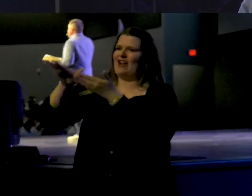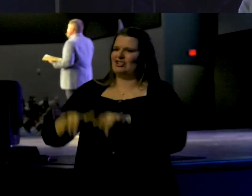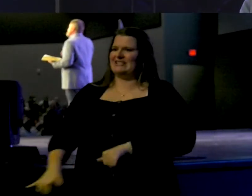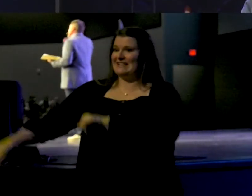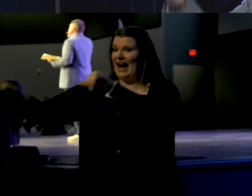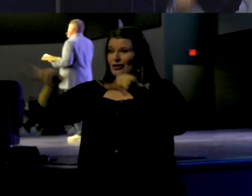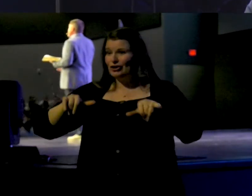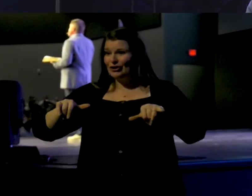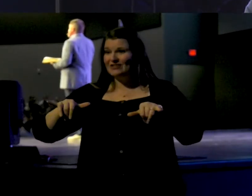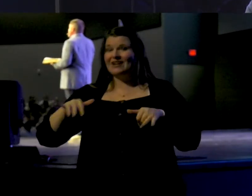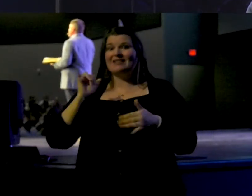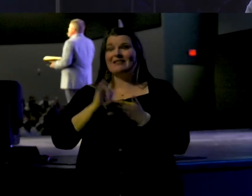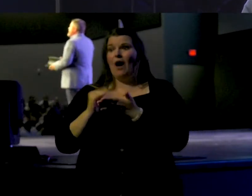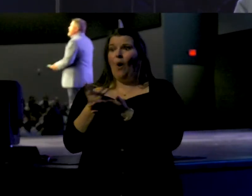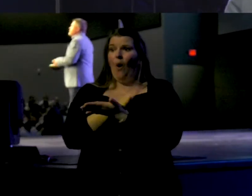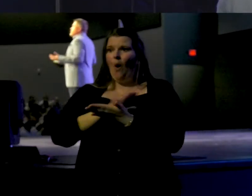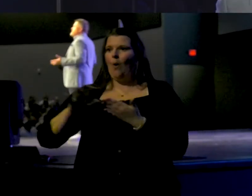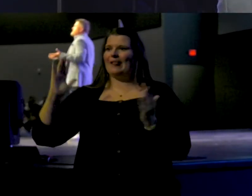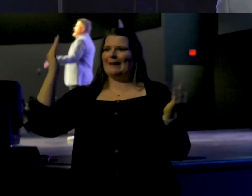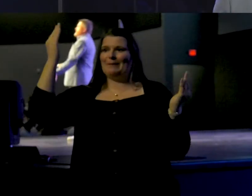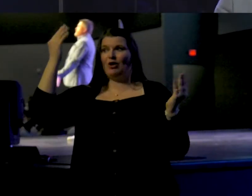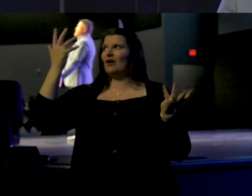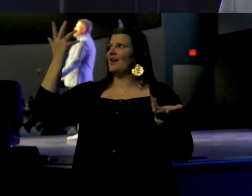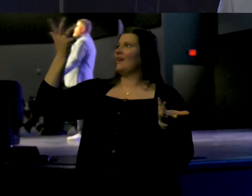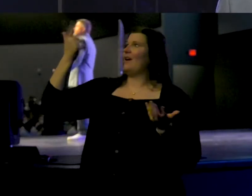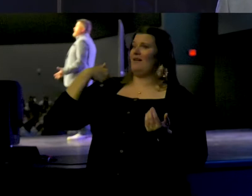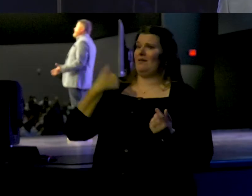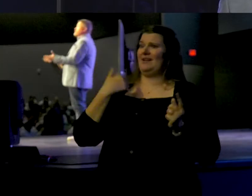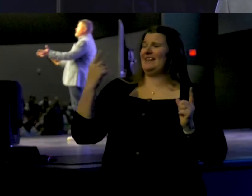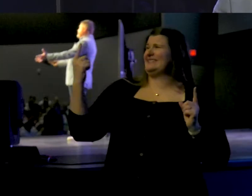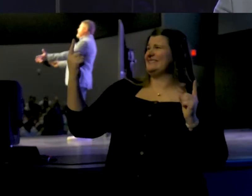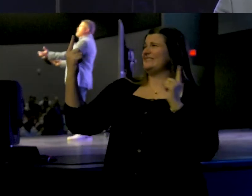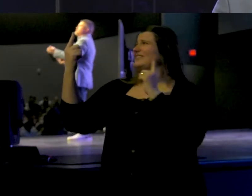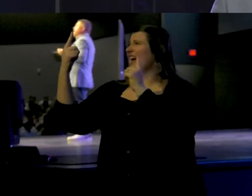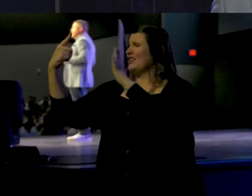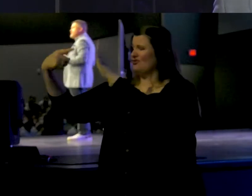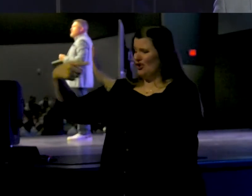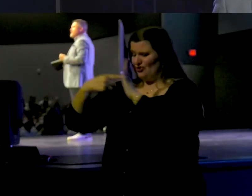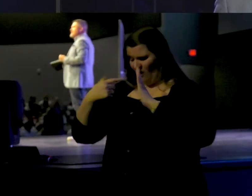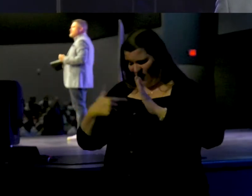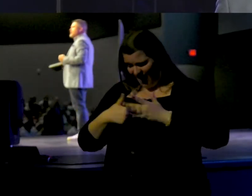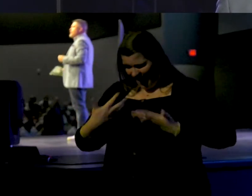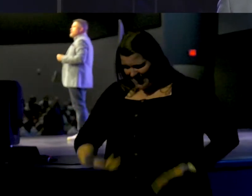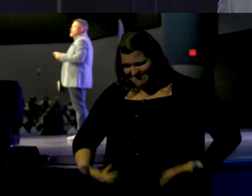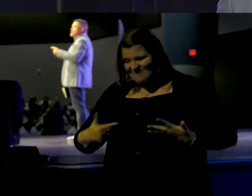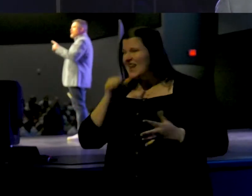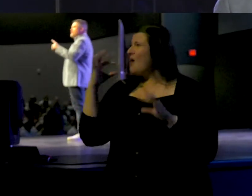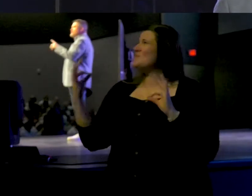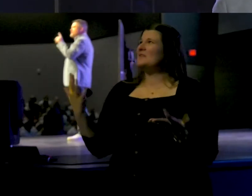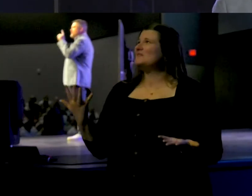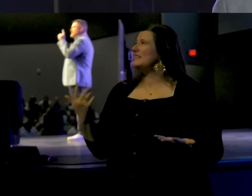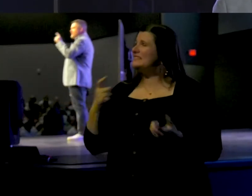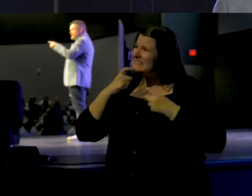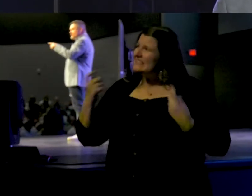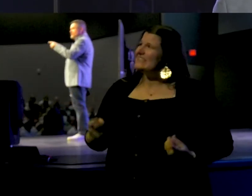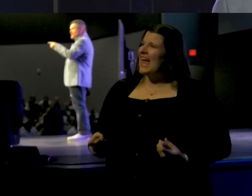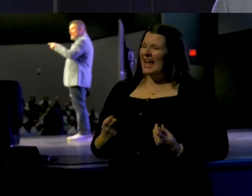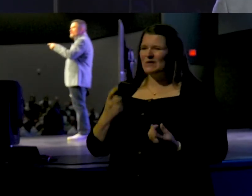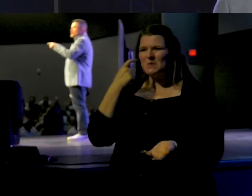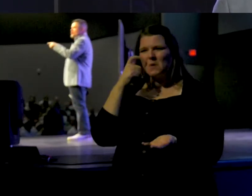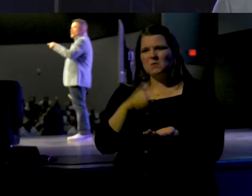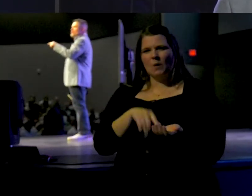law that is a holy mirror. And when we stand in front of it, it reveals our imperfection. So notice the